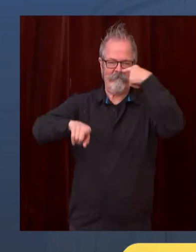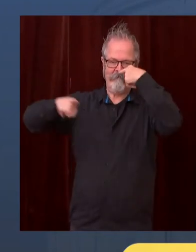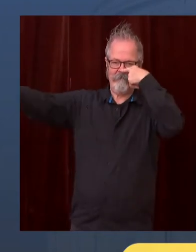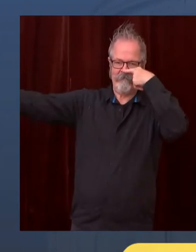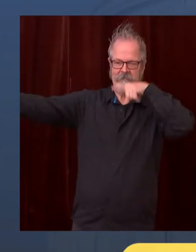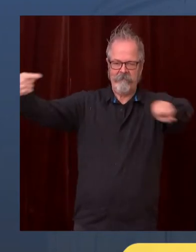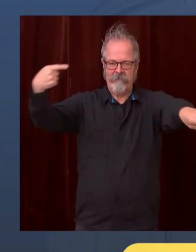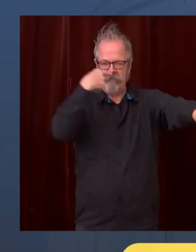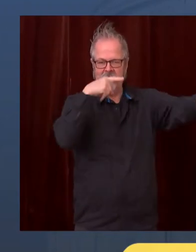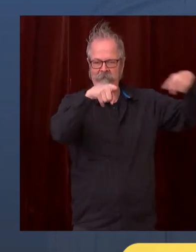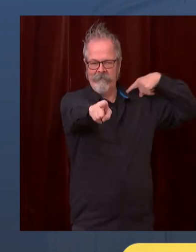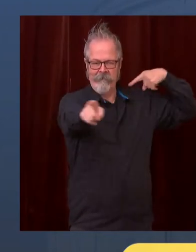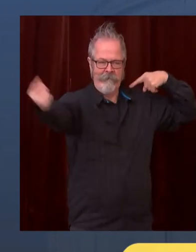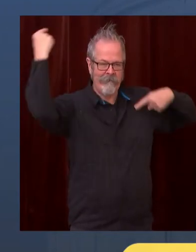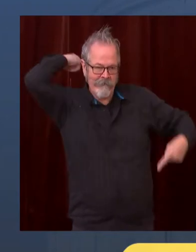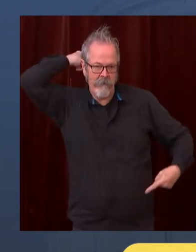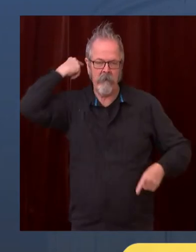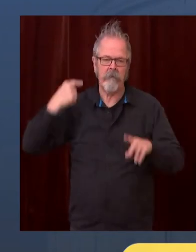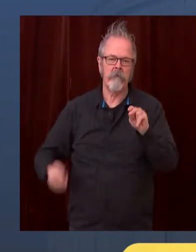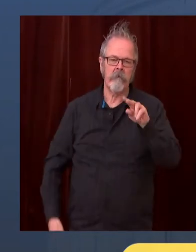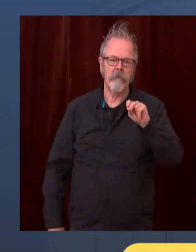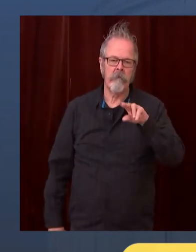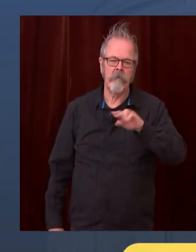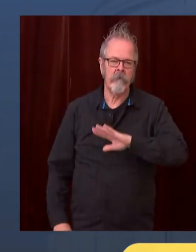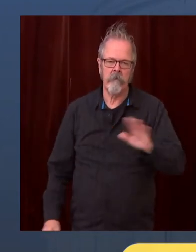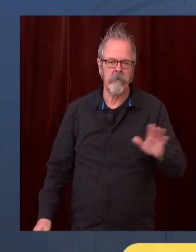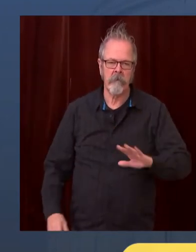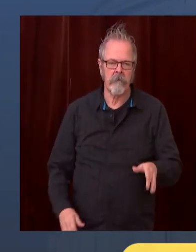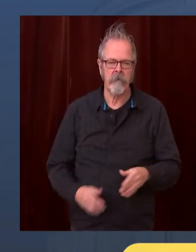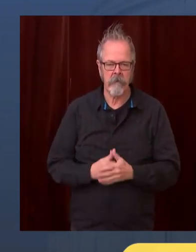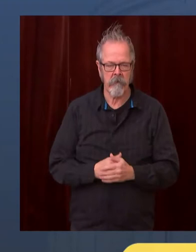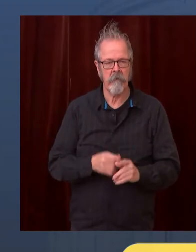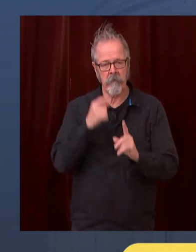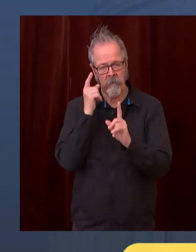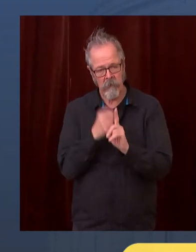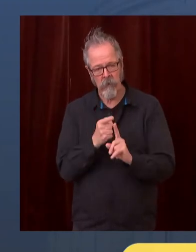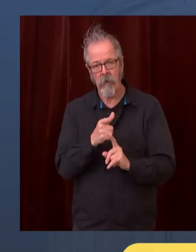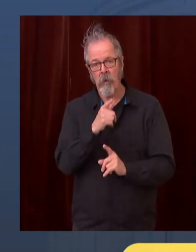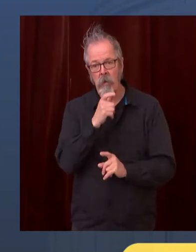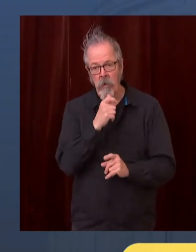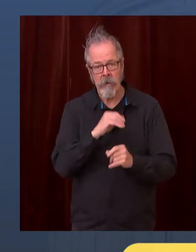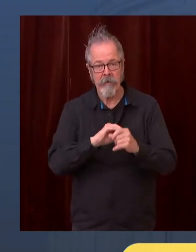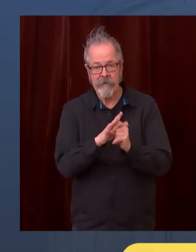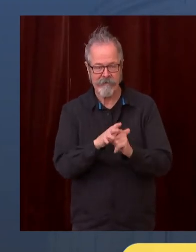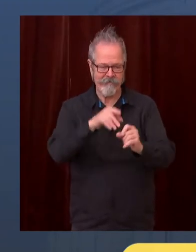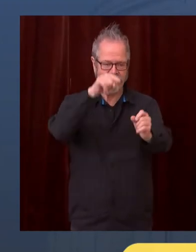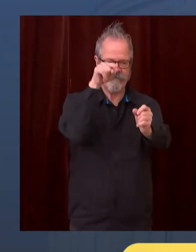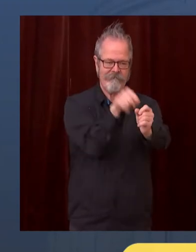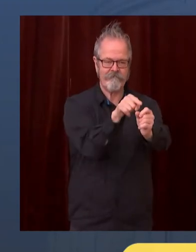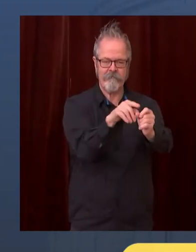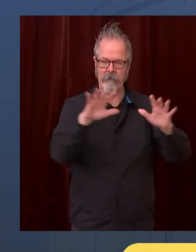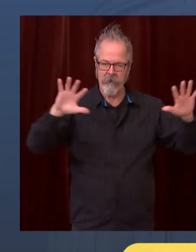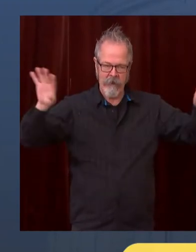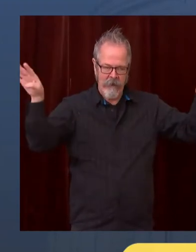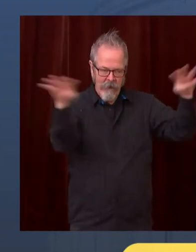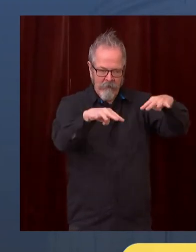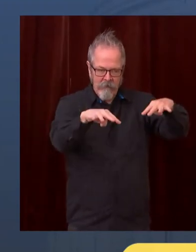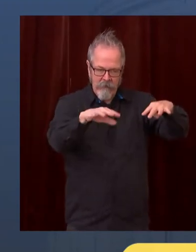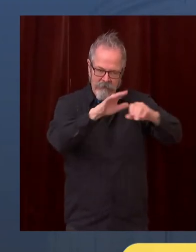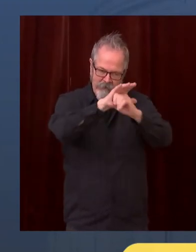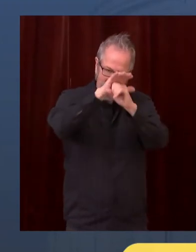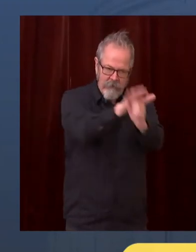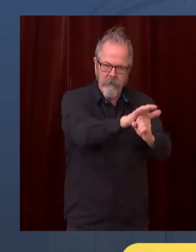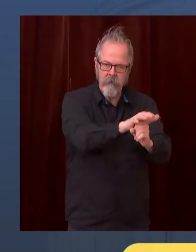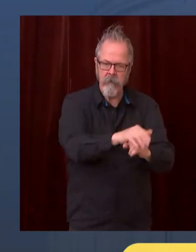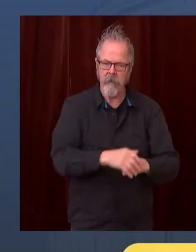that. So I'm looking forward to learning more detail about all the different areas that Governor and Secretary and all the teams have been